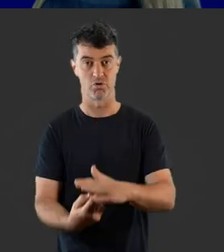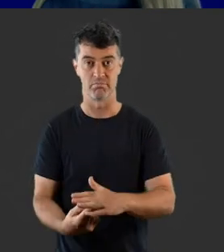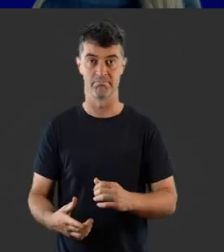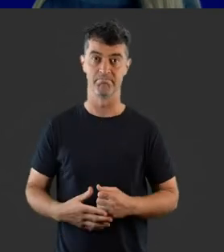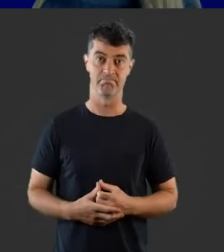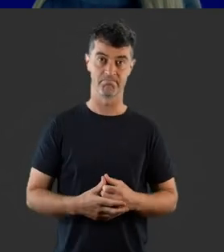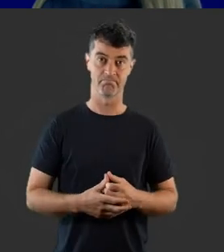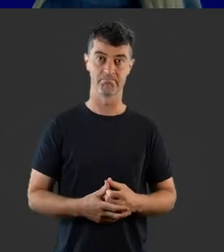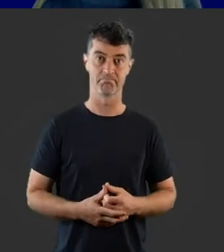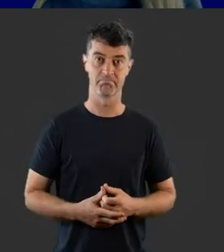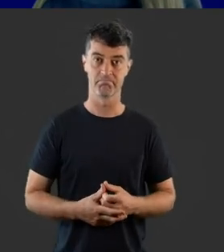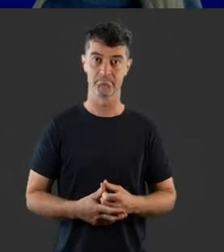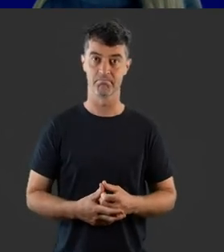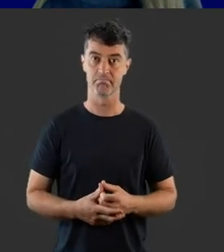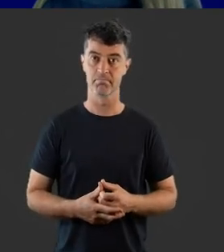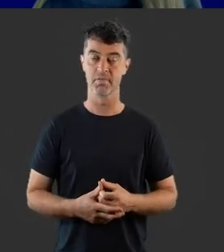prevalence of depression.